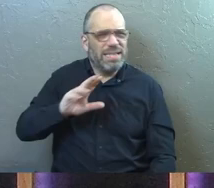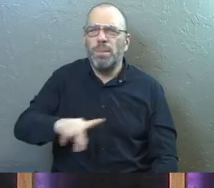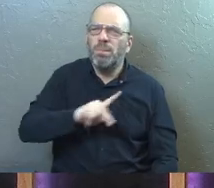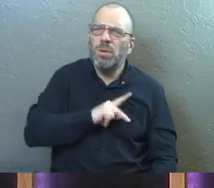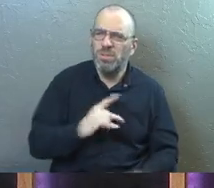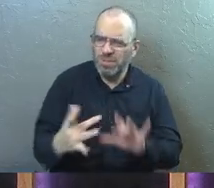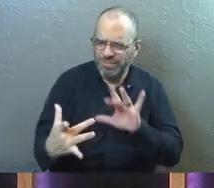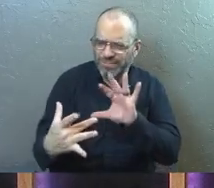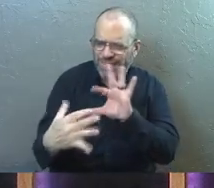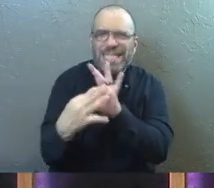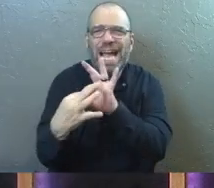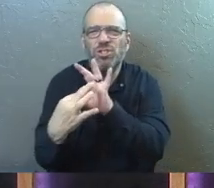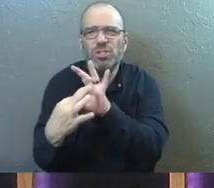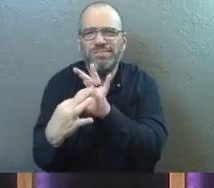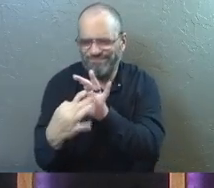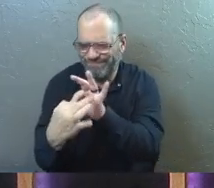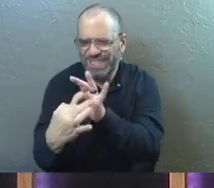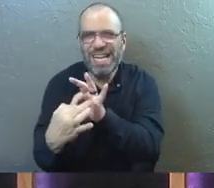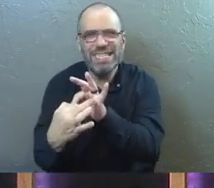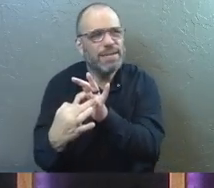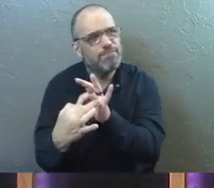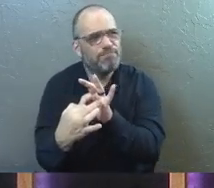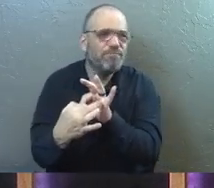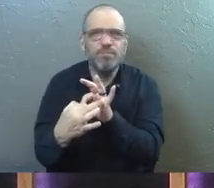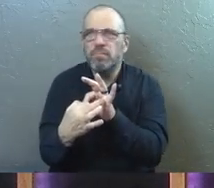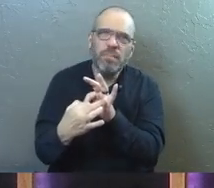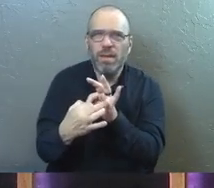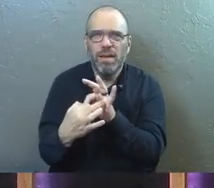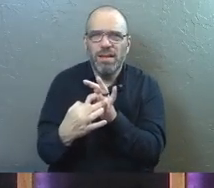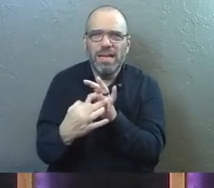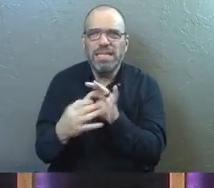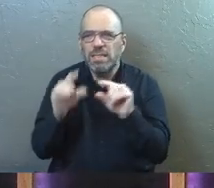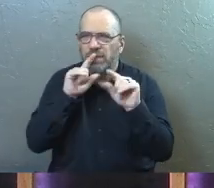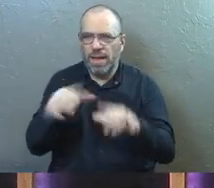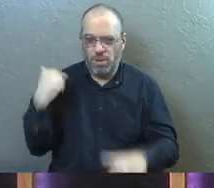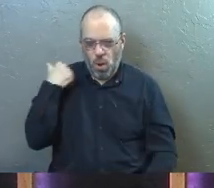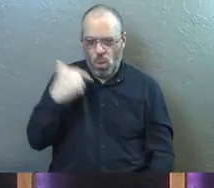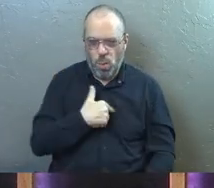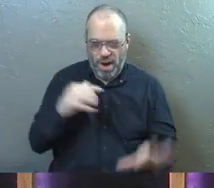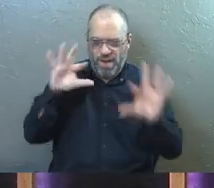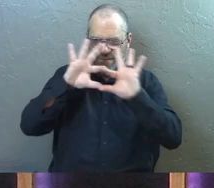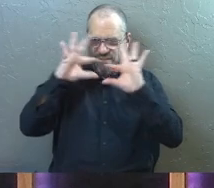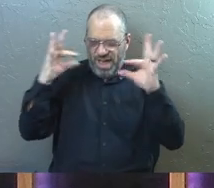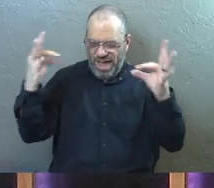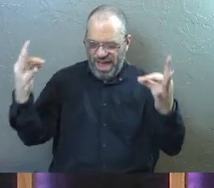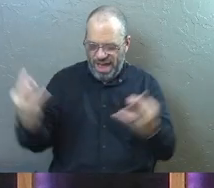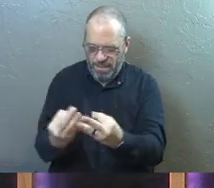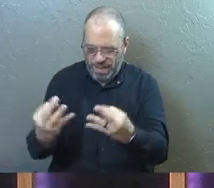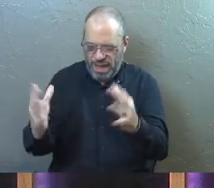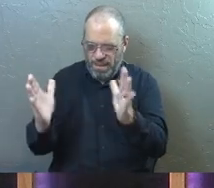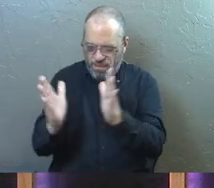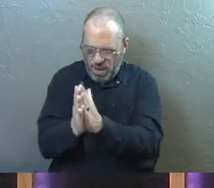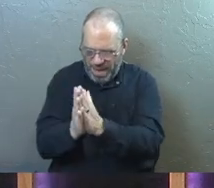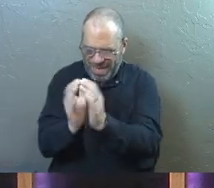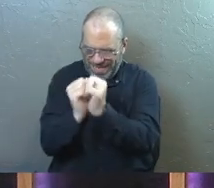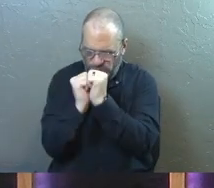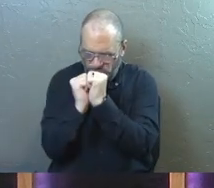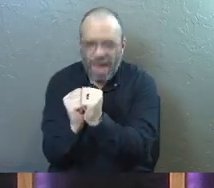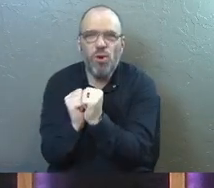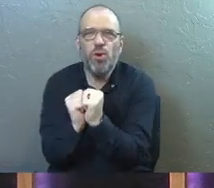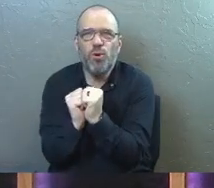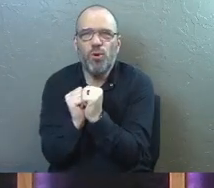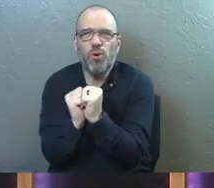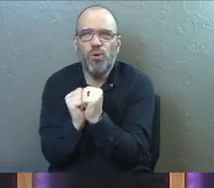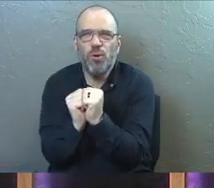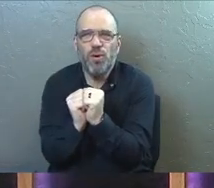connection. It's a physical connection. It's a way to convey that we are family and we are in this prayer together. Together